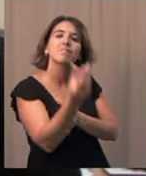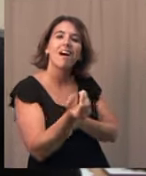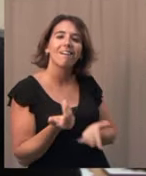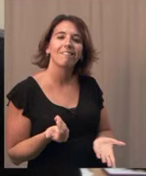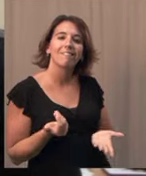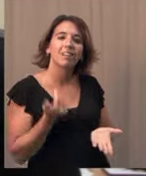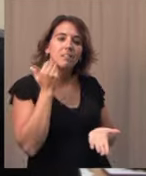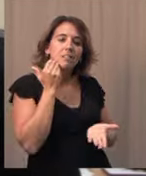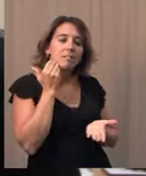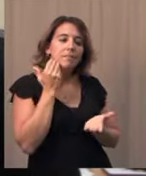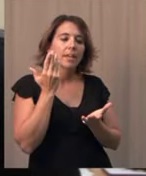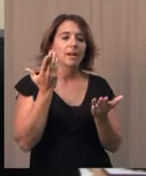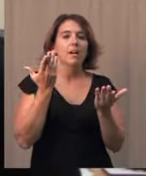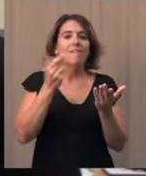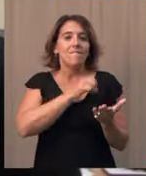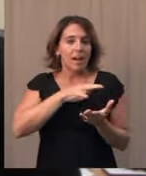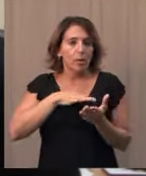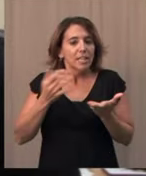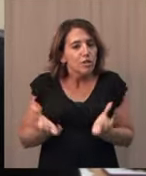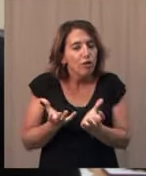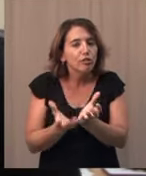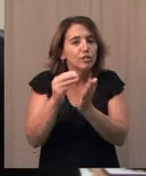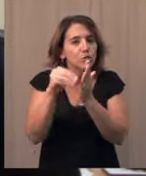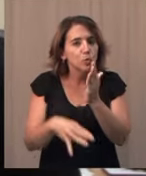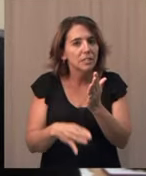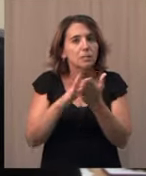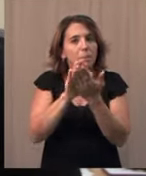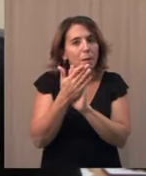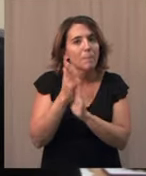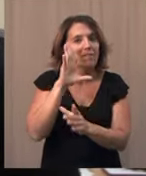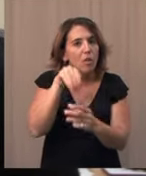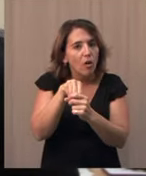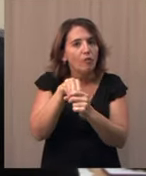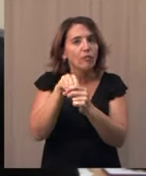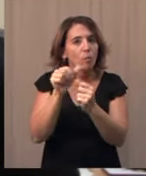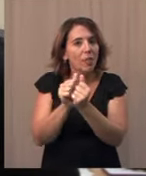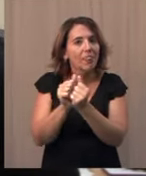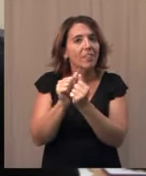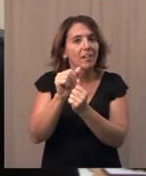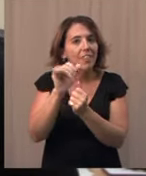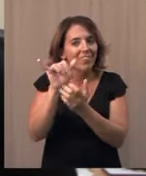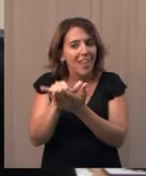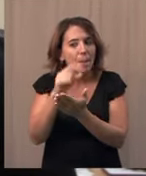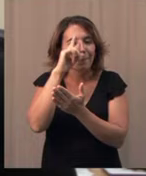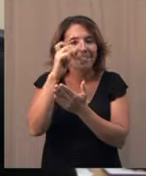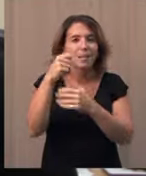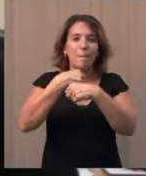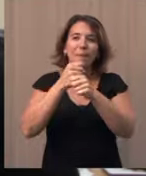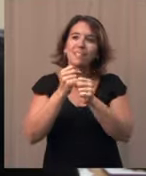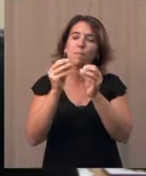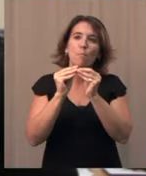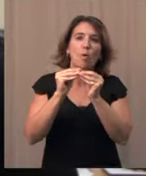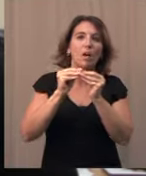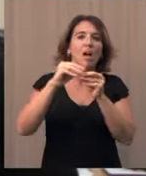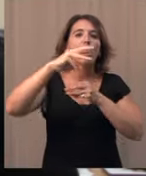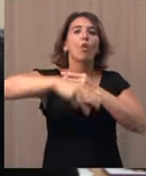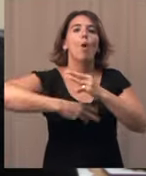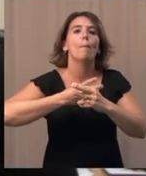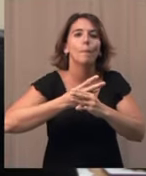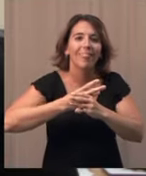classroom because they recognize it makes students more globally educated, more